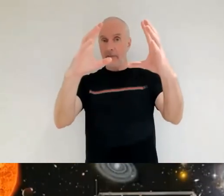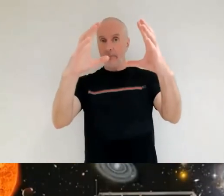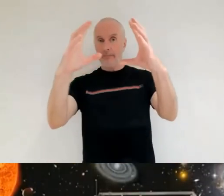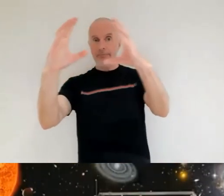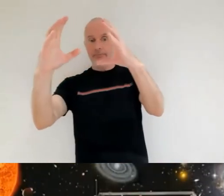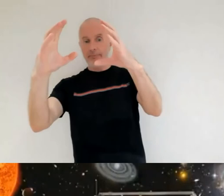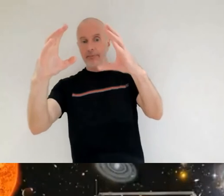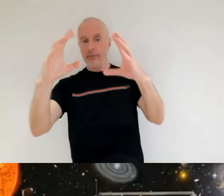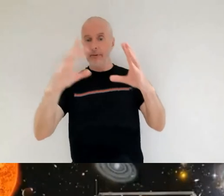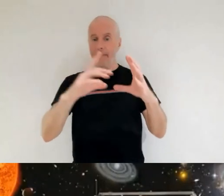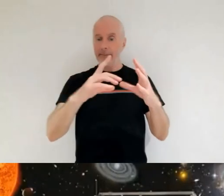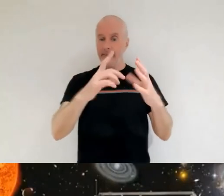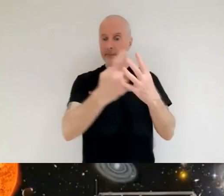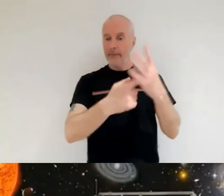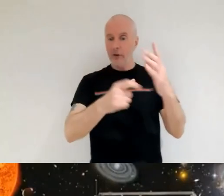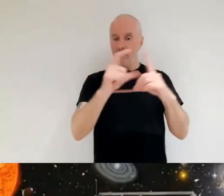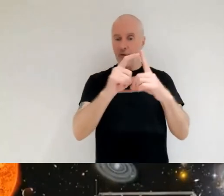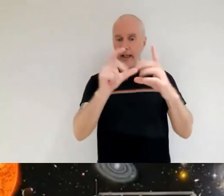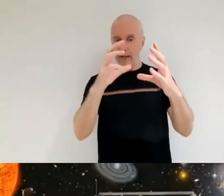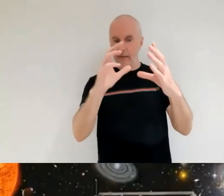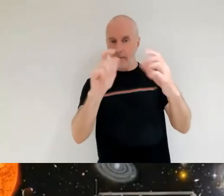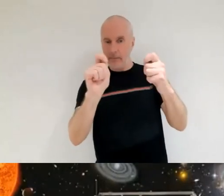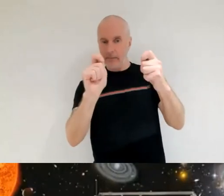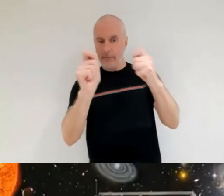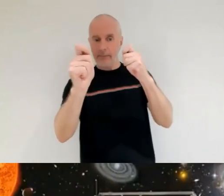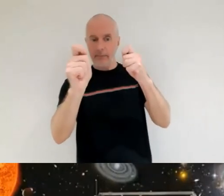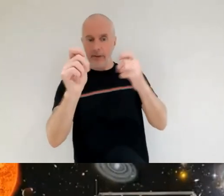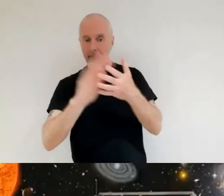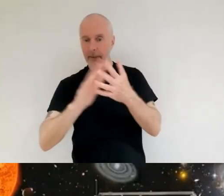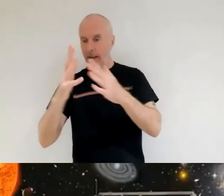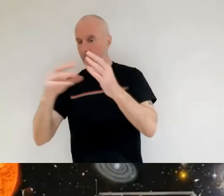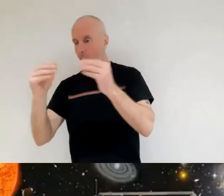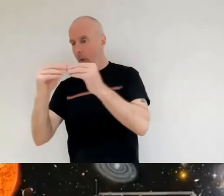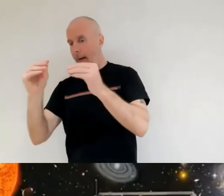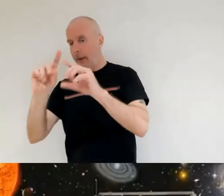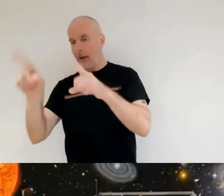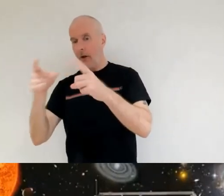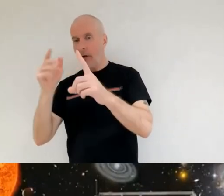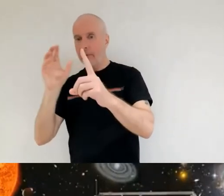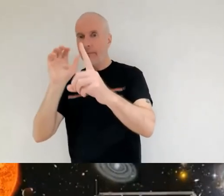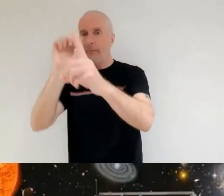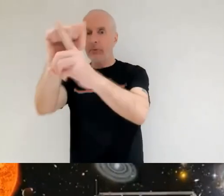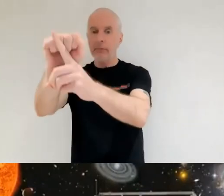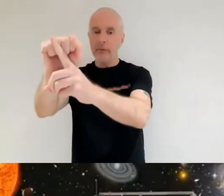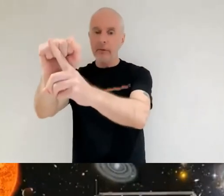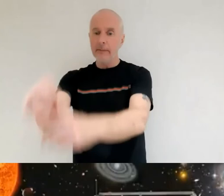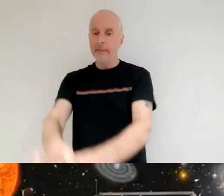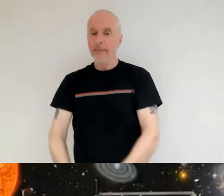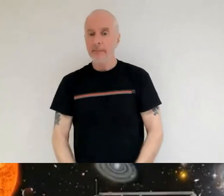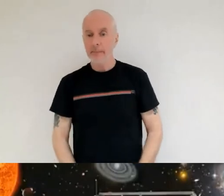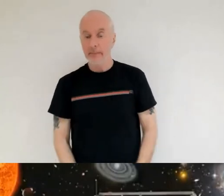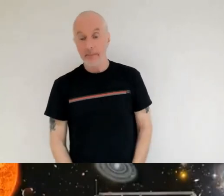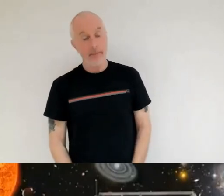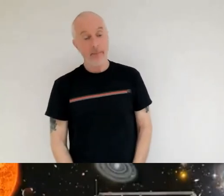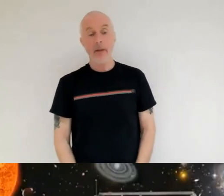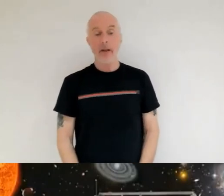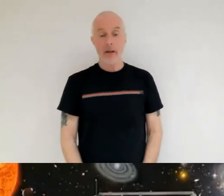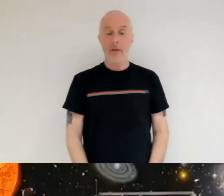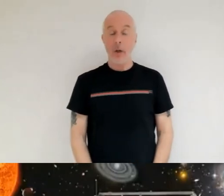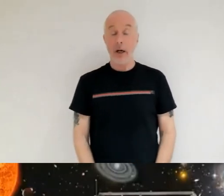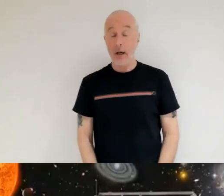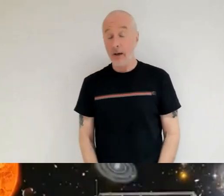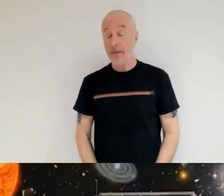even the infrared spectrum that web therefore wouldn't be able to see that's a great question